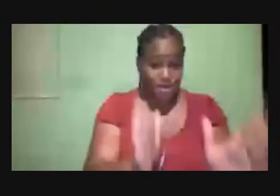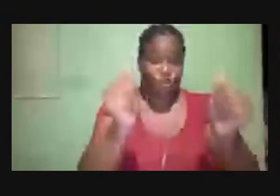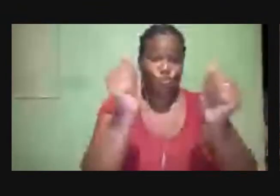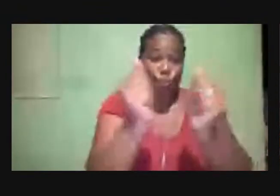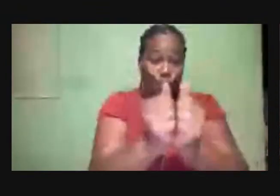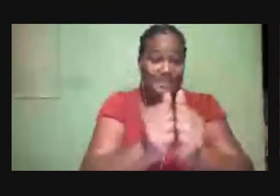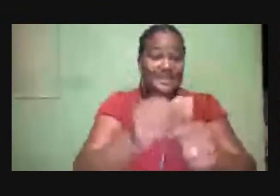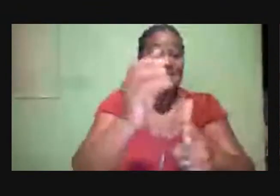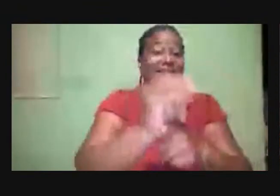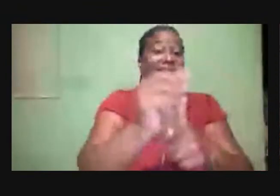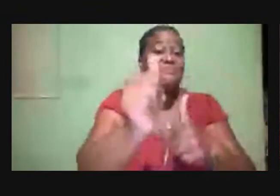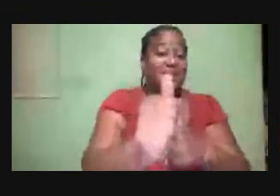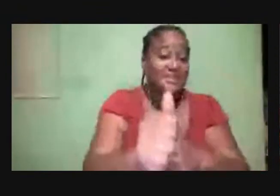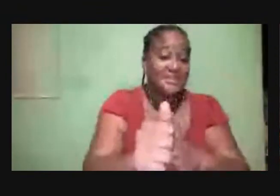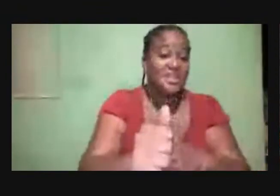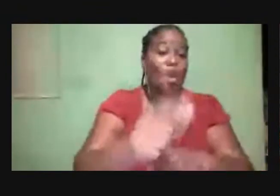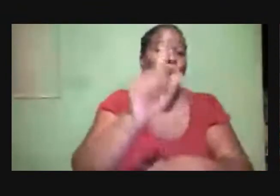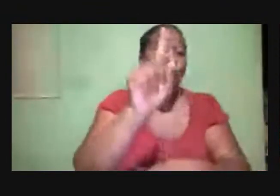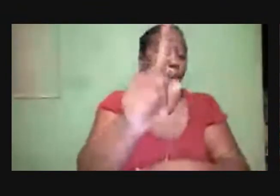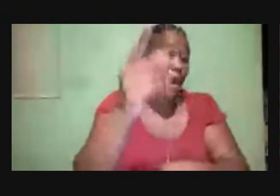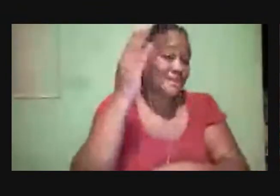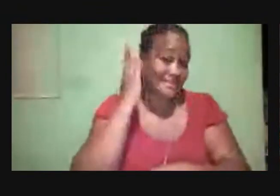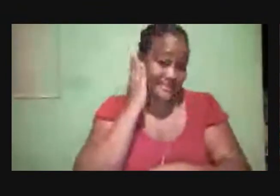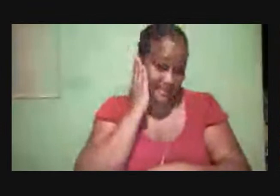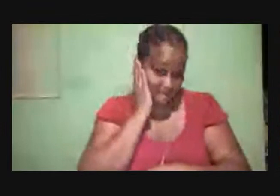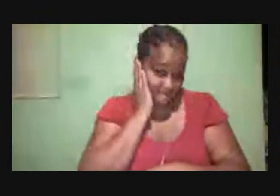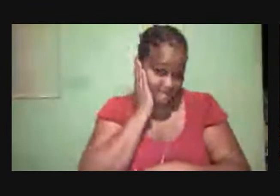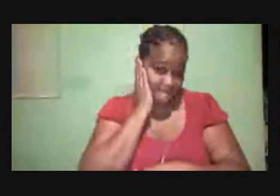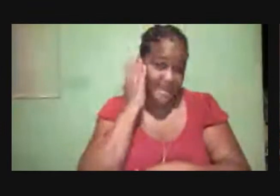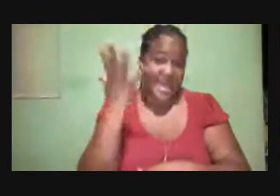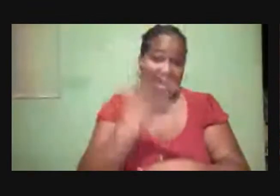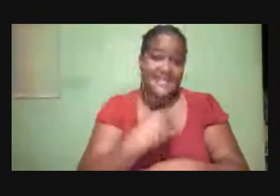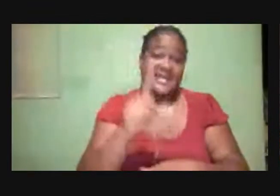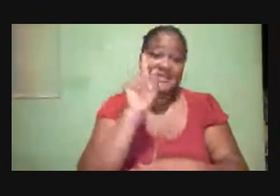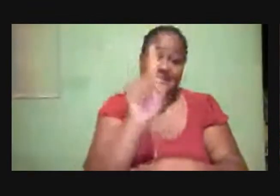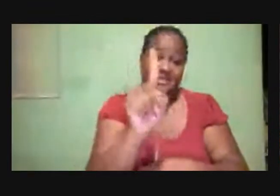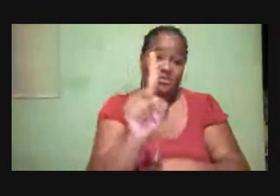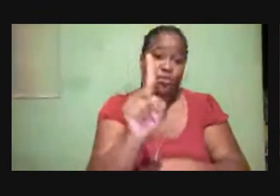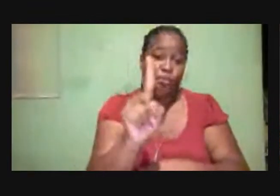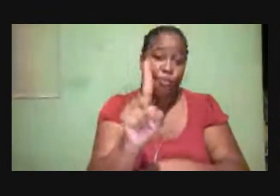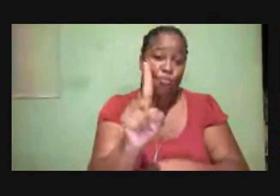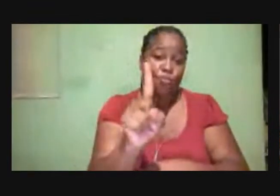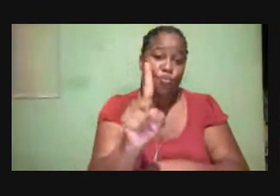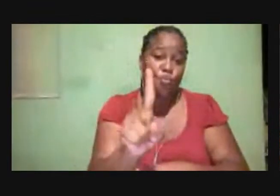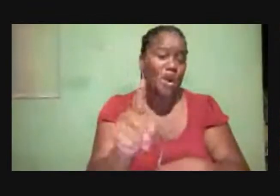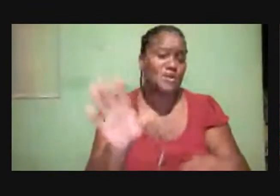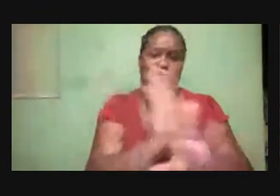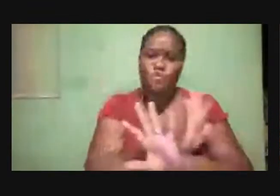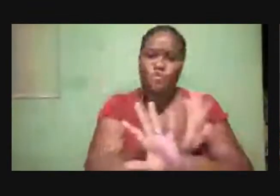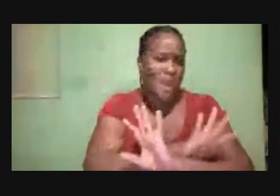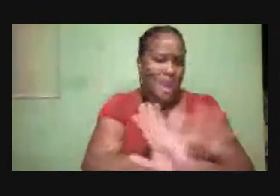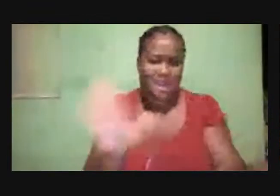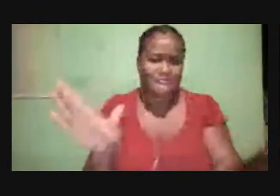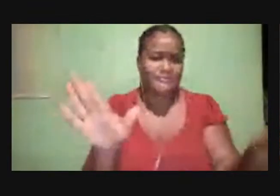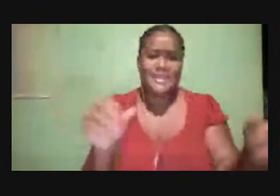deaf. And I will take one who is without disability. Now the question is very easy also.